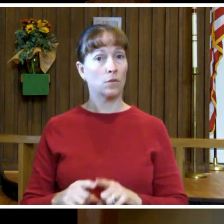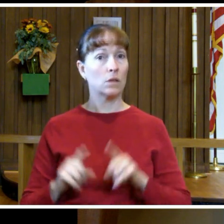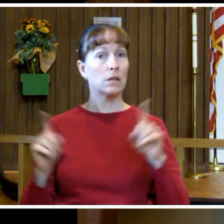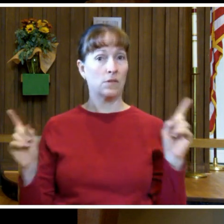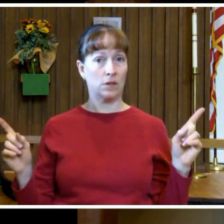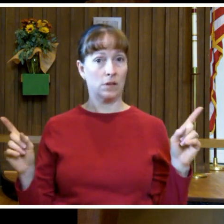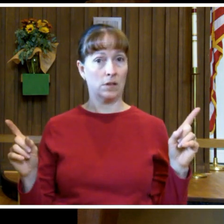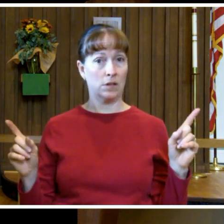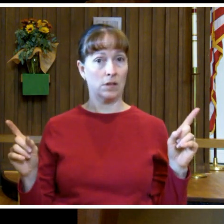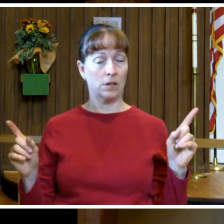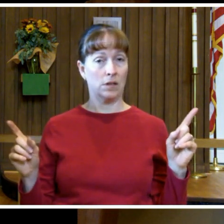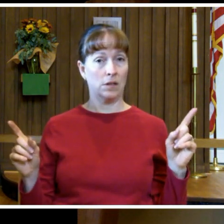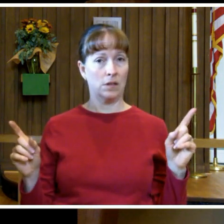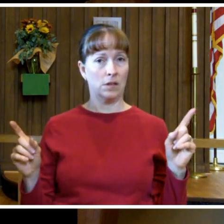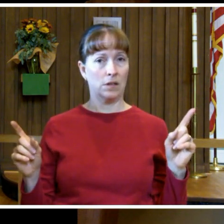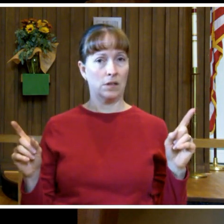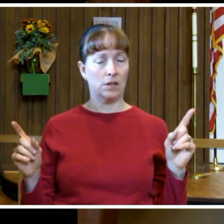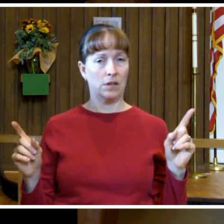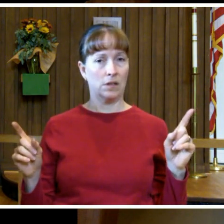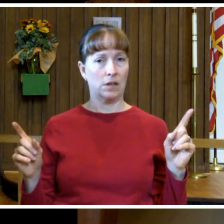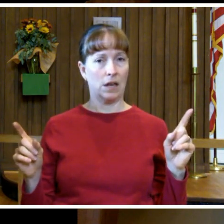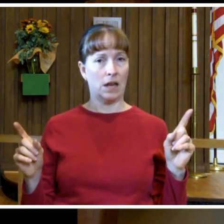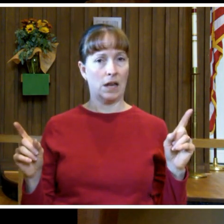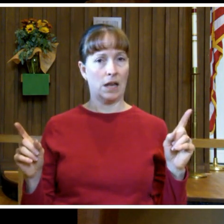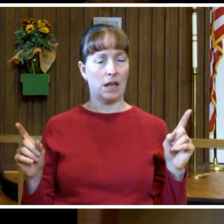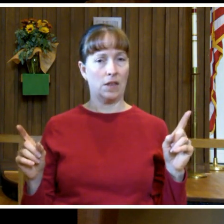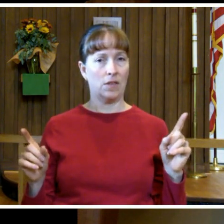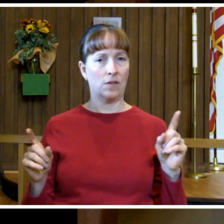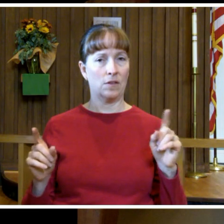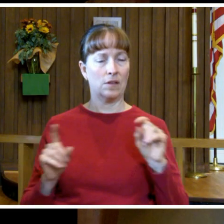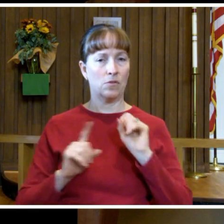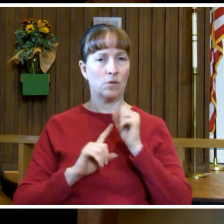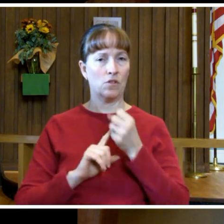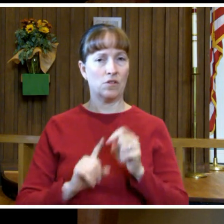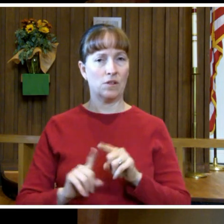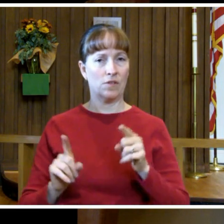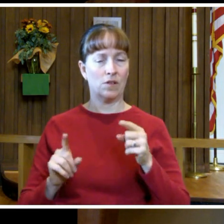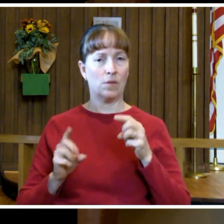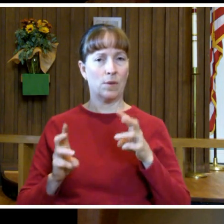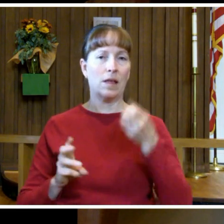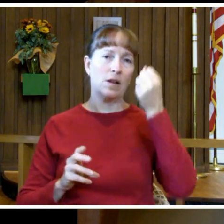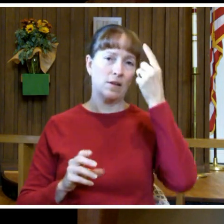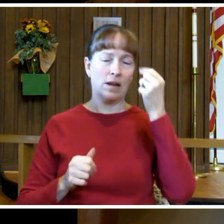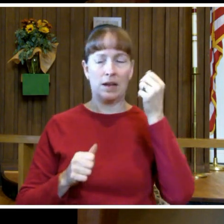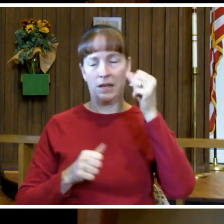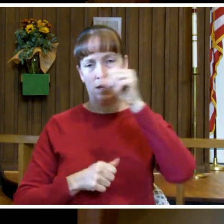and their circumstances are different in their understanding of themselves.